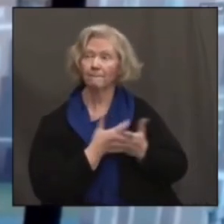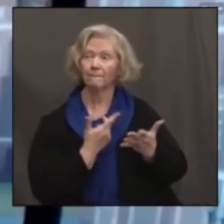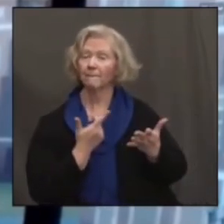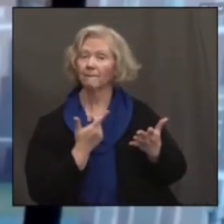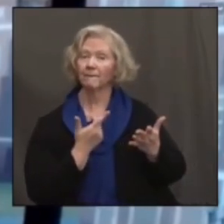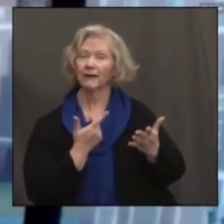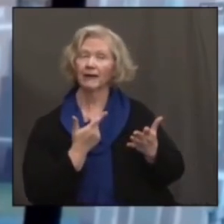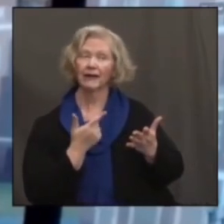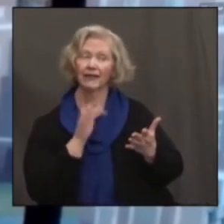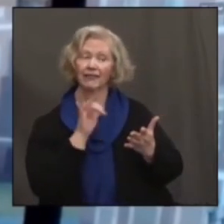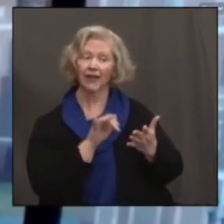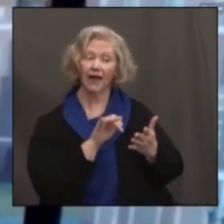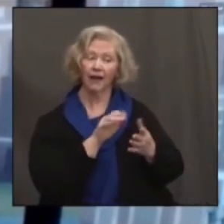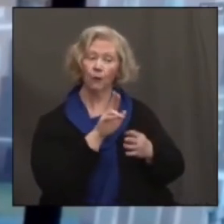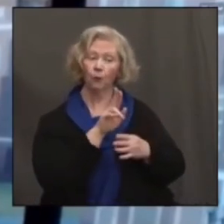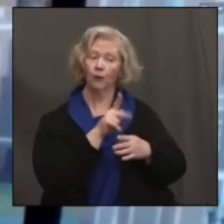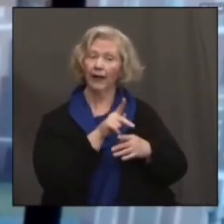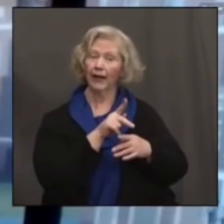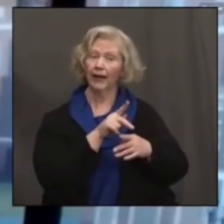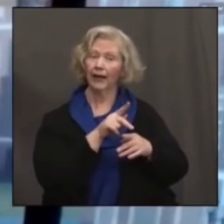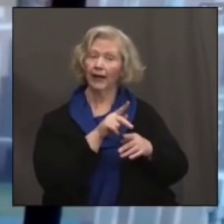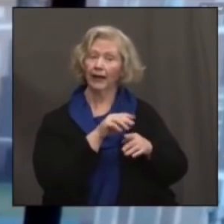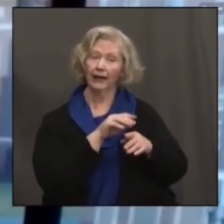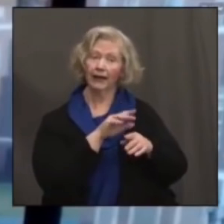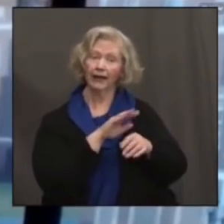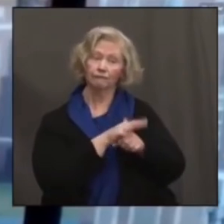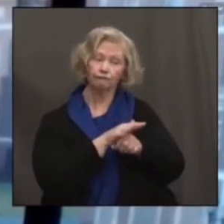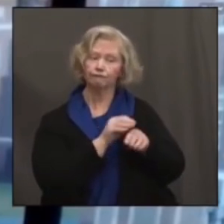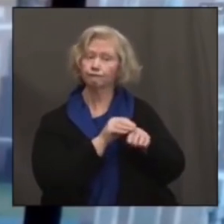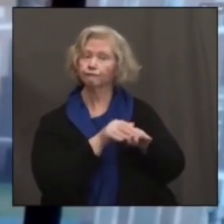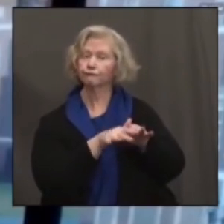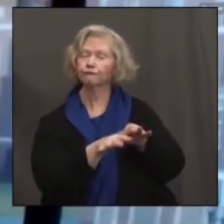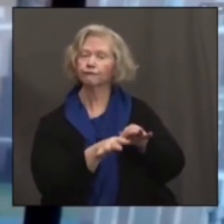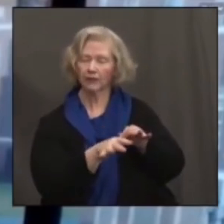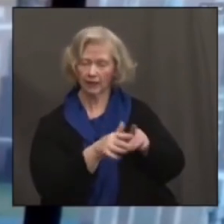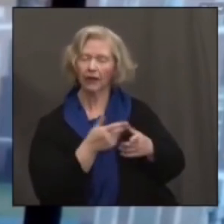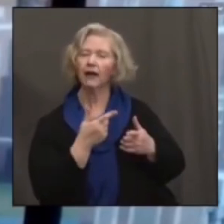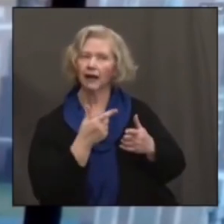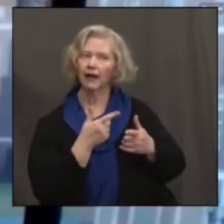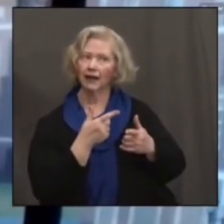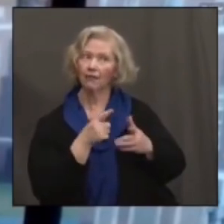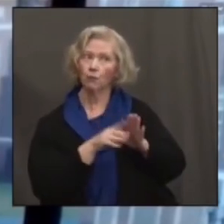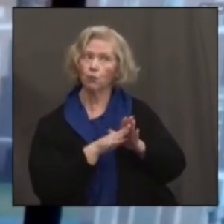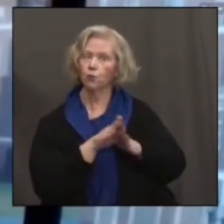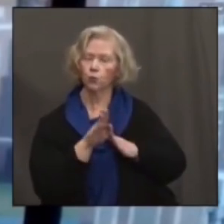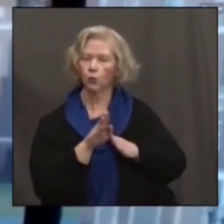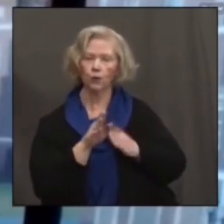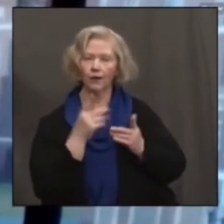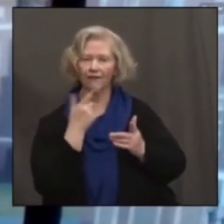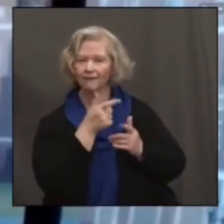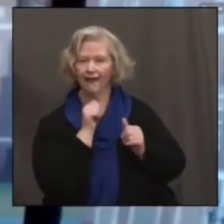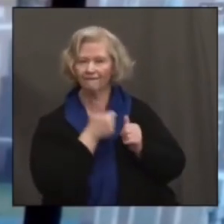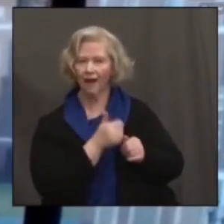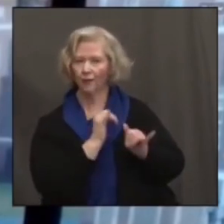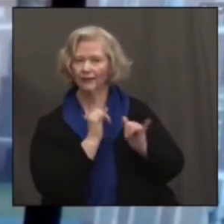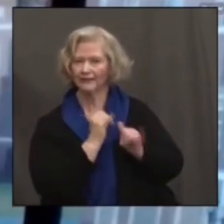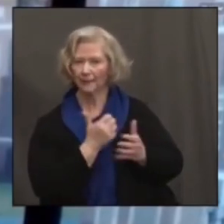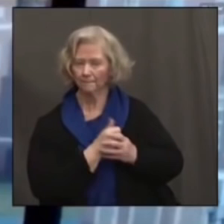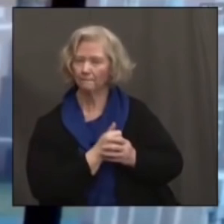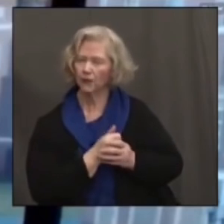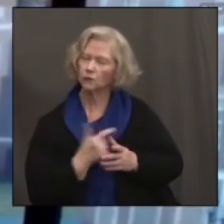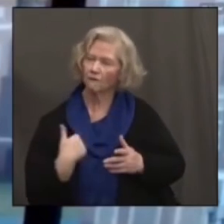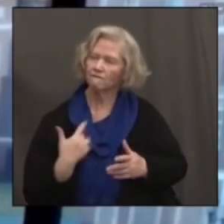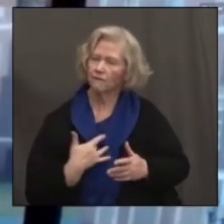the UK variant in, in that emergence. So, so I think there are many good signs, encouraging